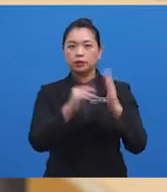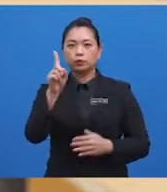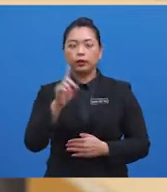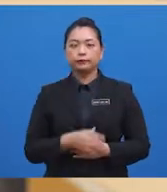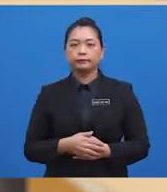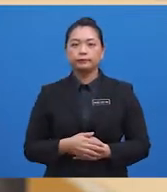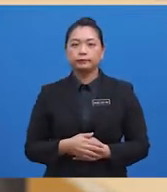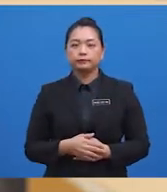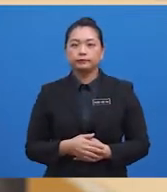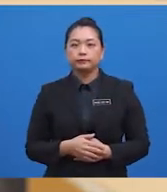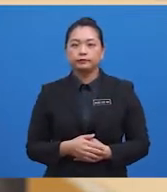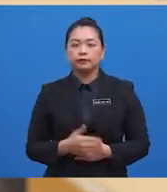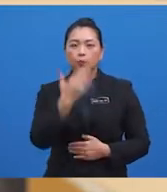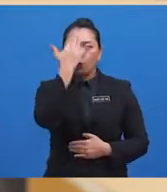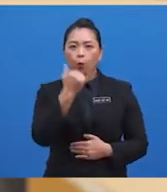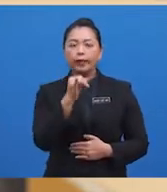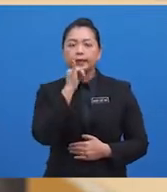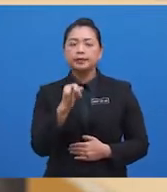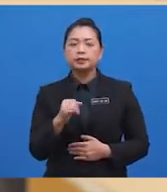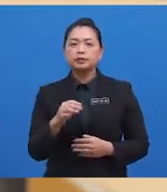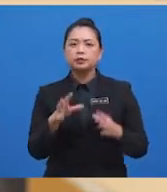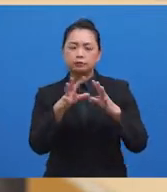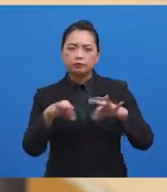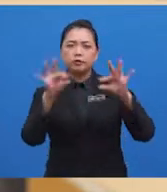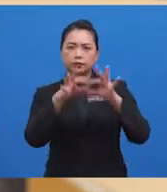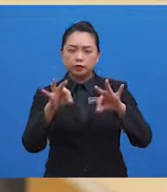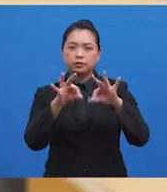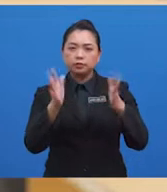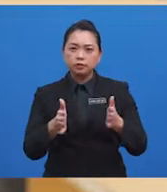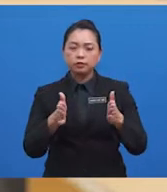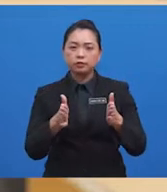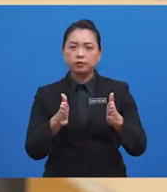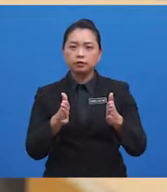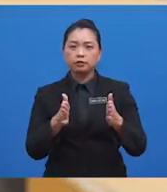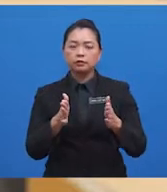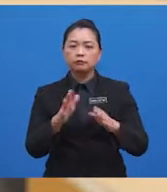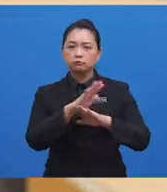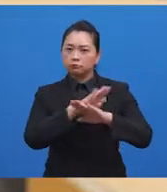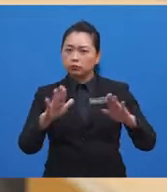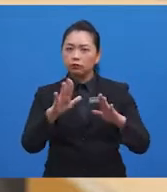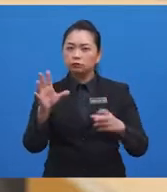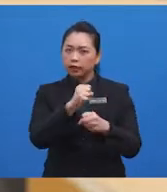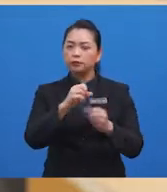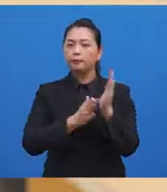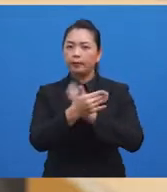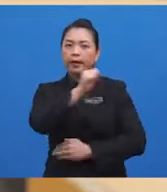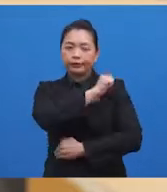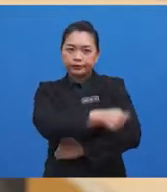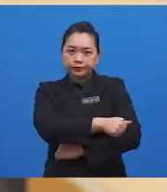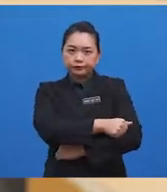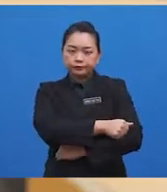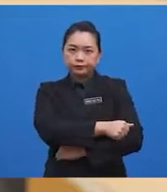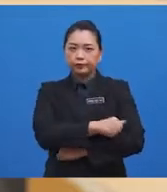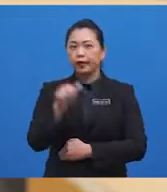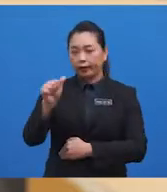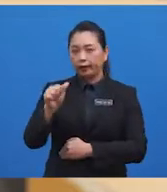1. Now, question 1. Why is the narrator confident that he will not be prosecuted by the authorities? Is it A, he is